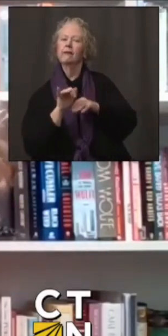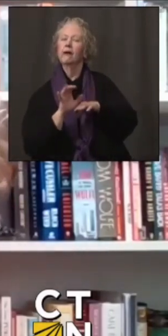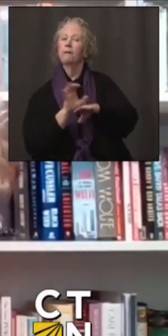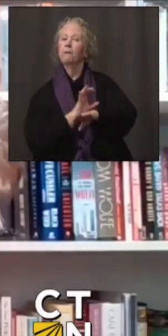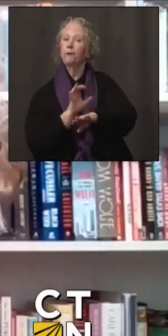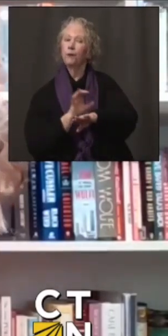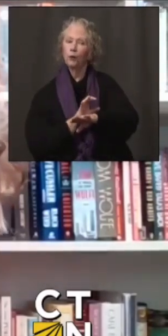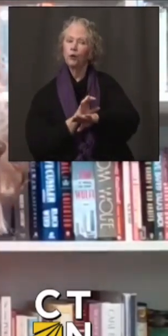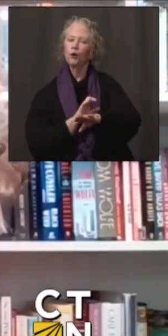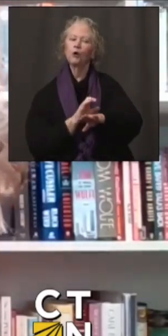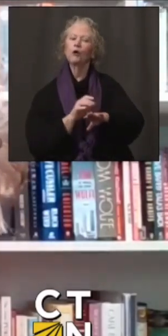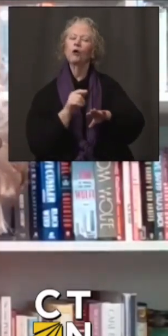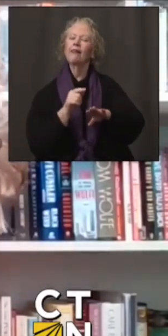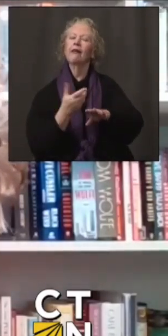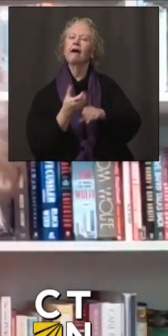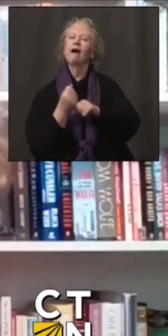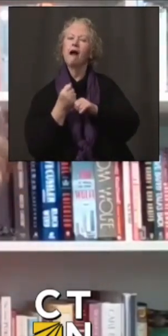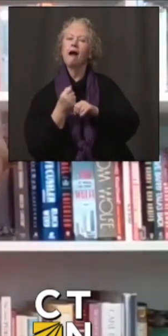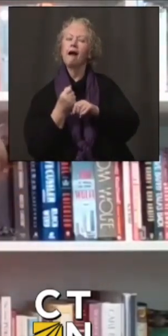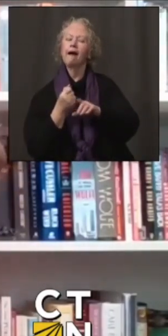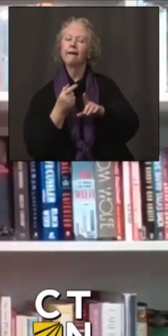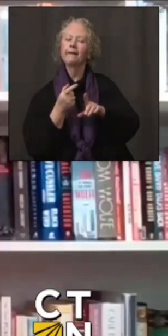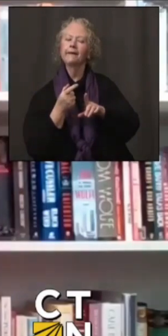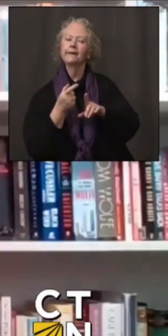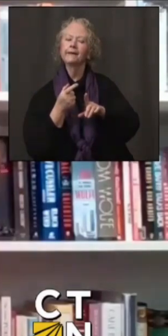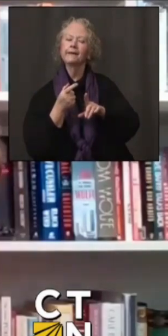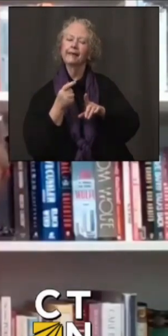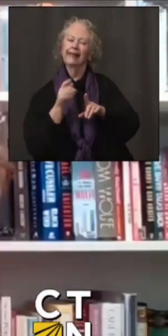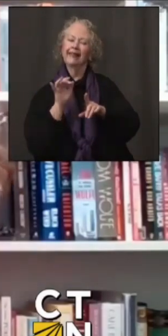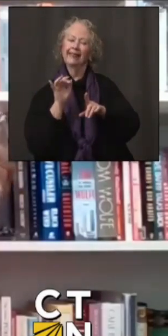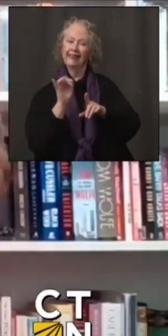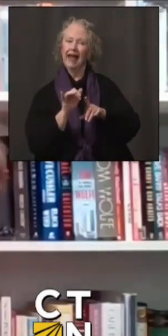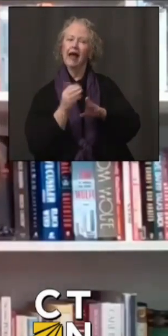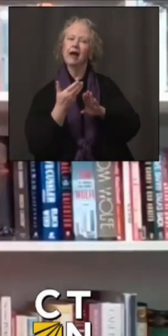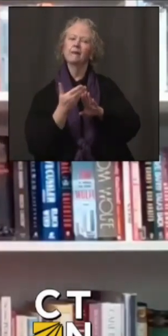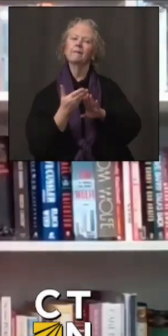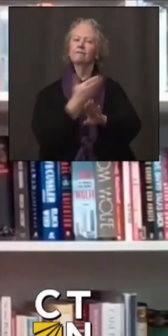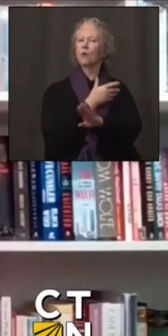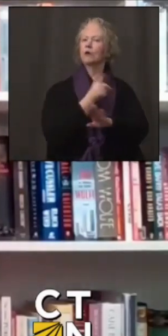a little bit out of their place in the prioritization.